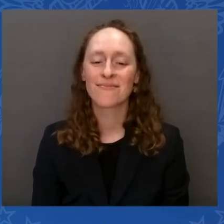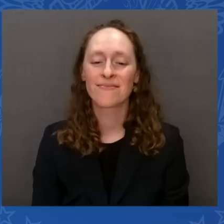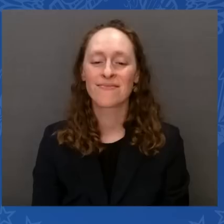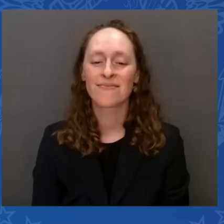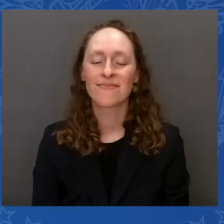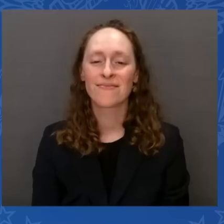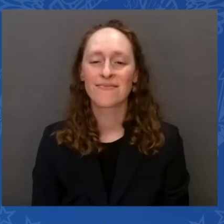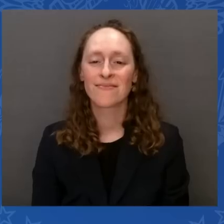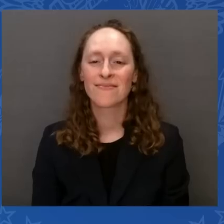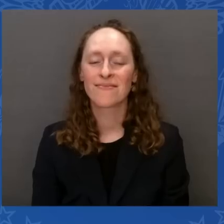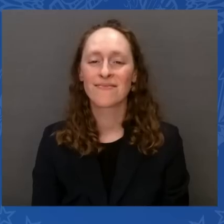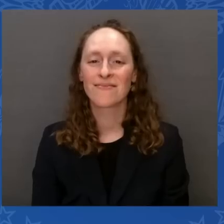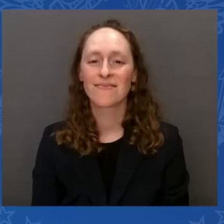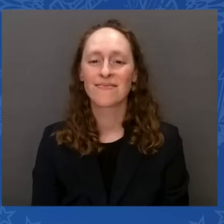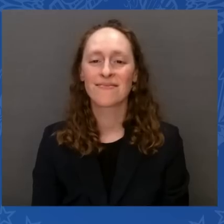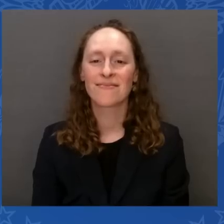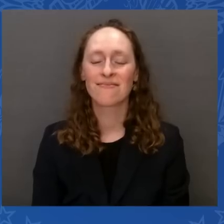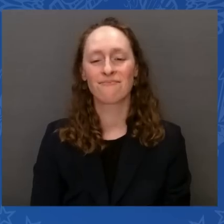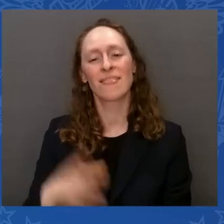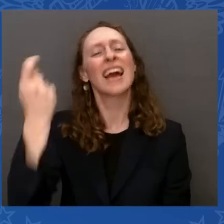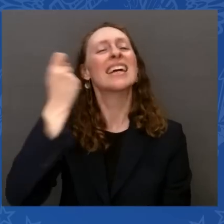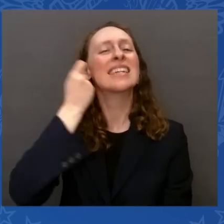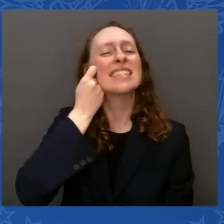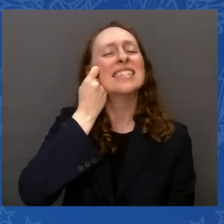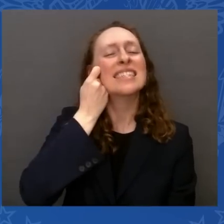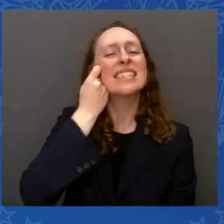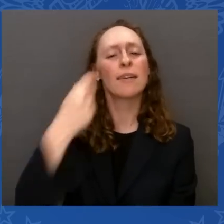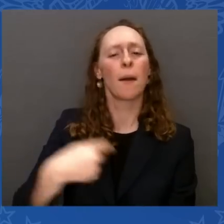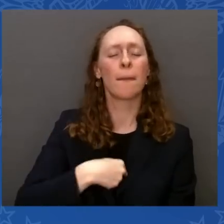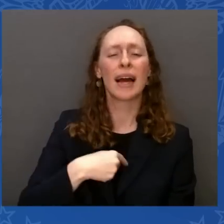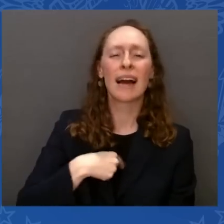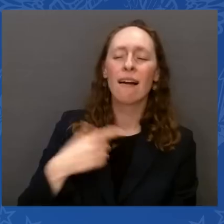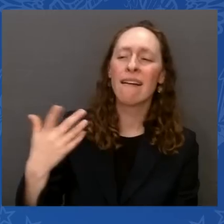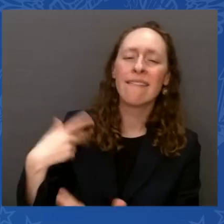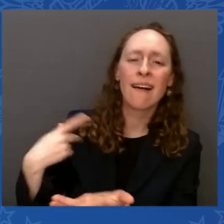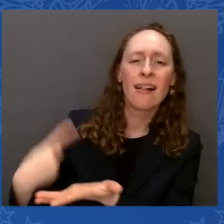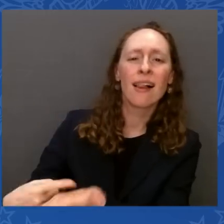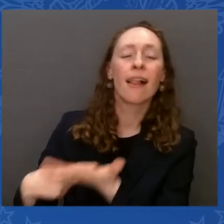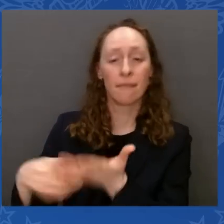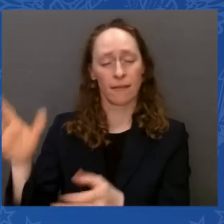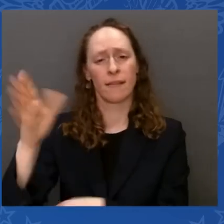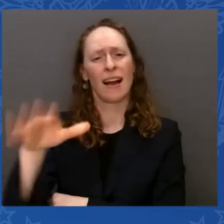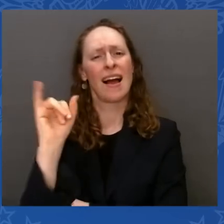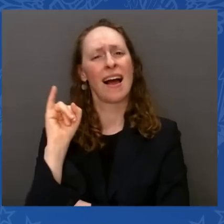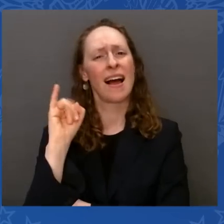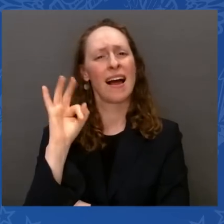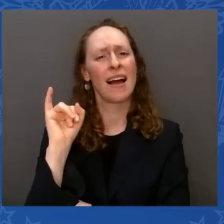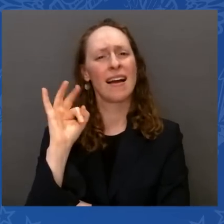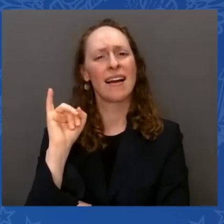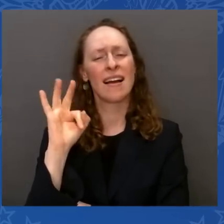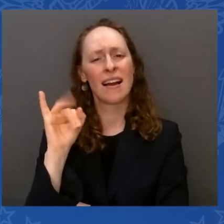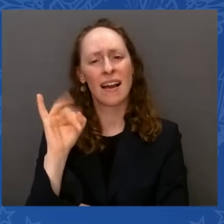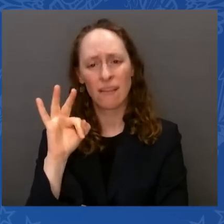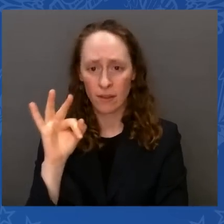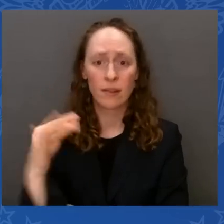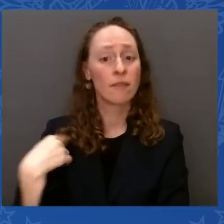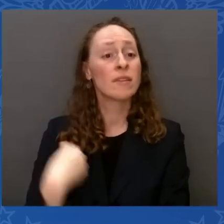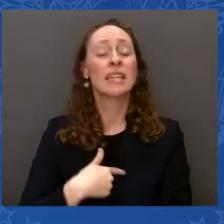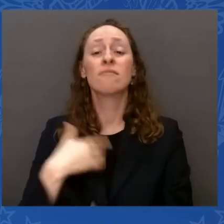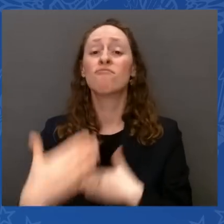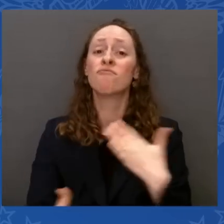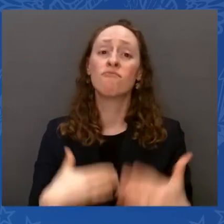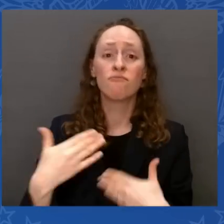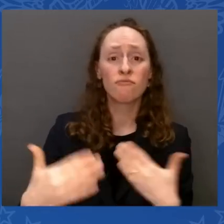— nothing — but implement what we've already passed and let the people know who did it for them,